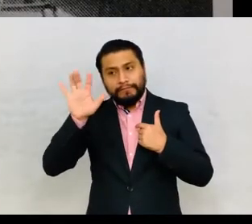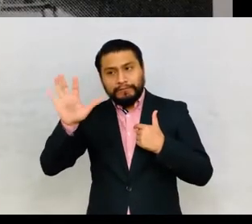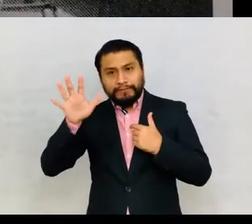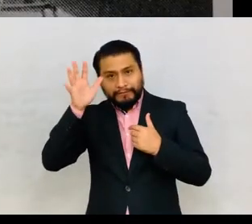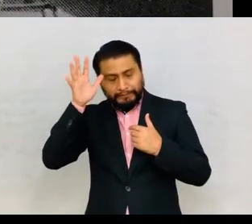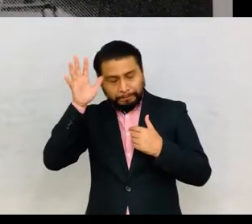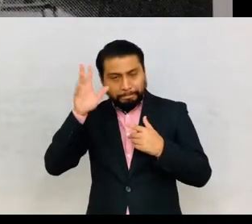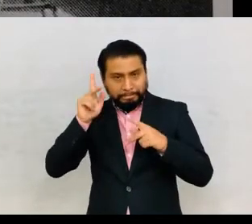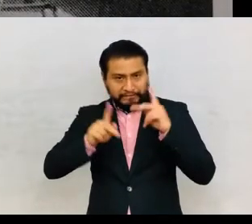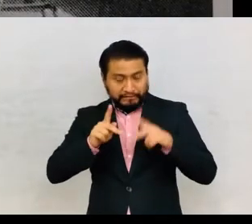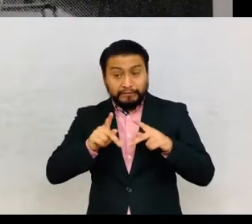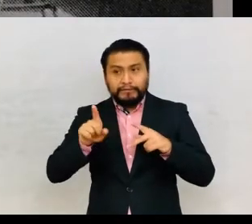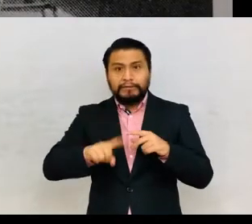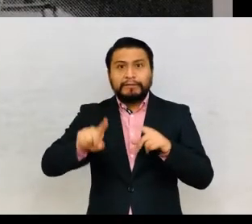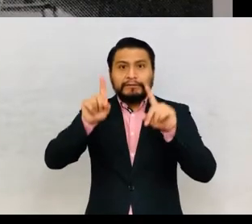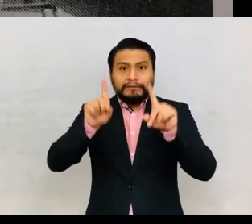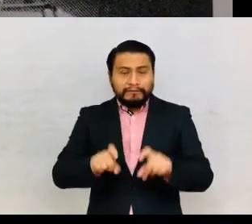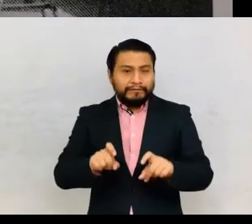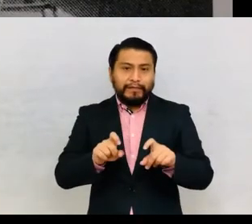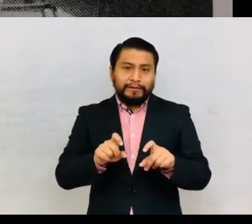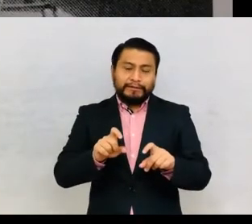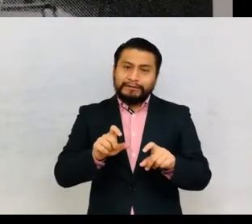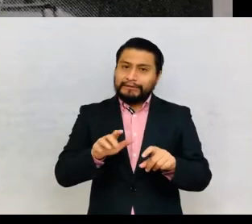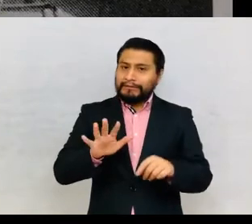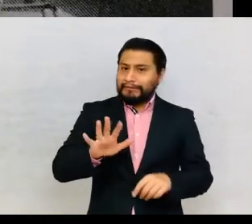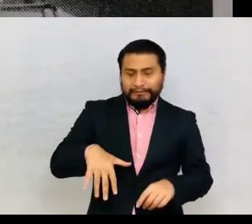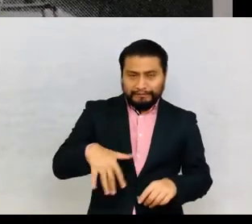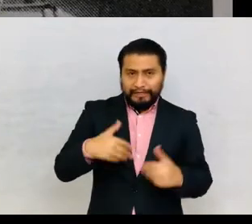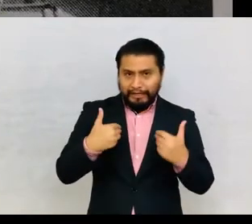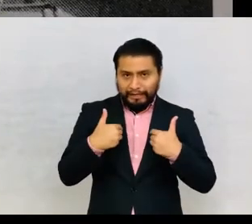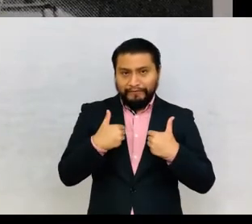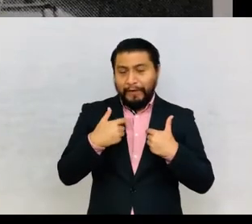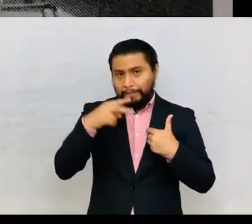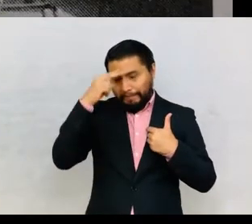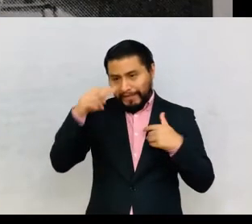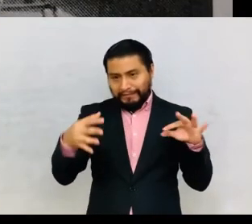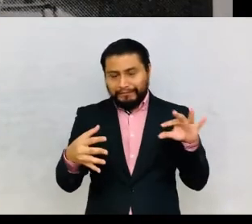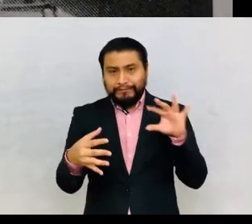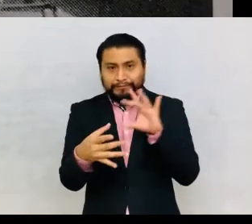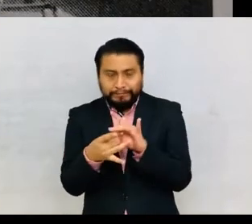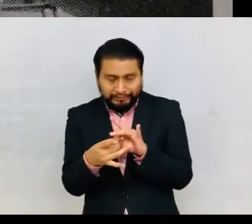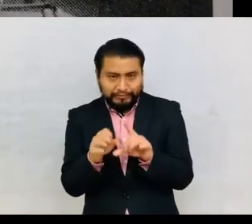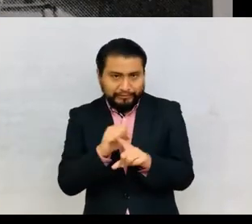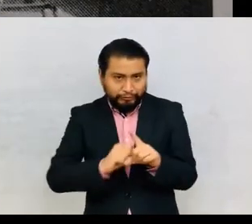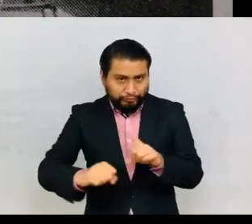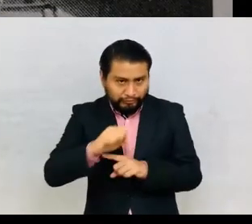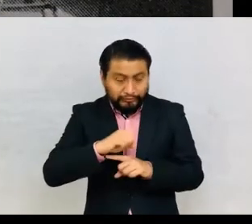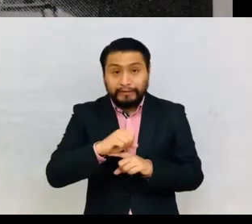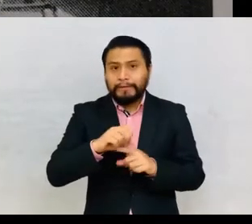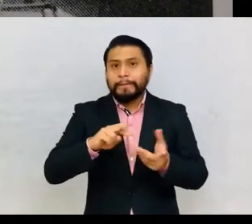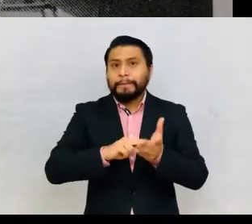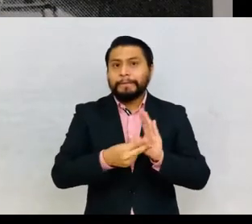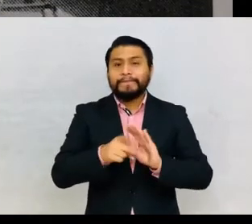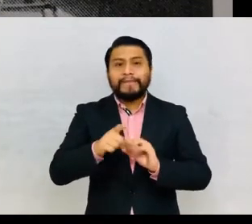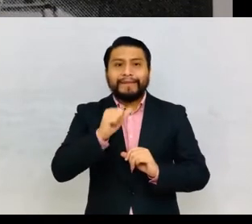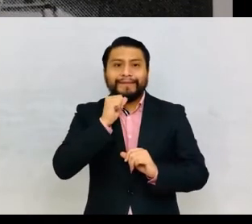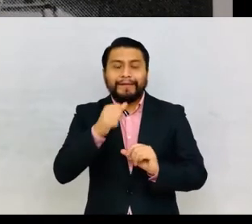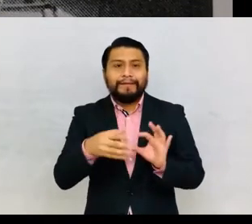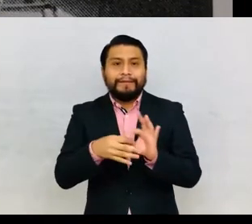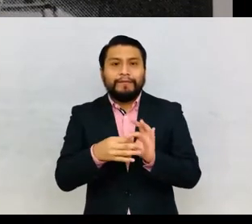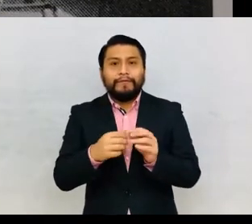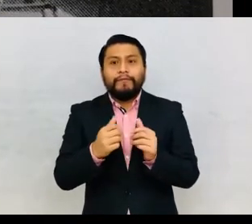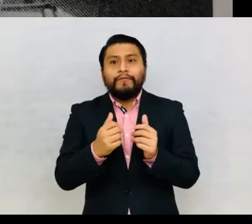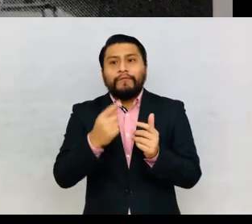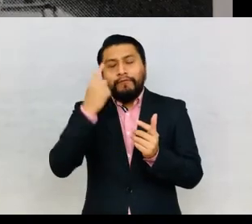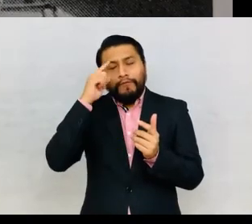the tests had not yet been standardized for the Mexican context. That is, they had not been applied to a sufficient